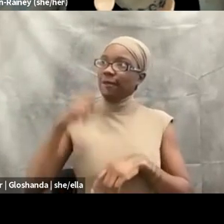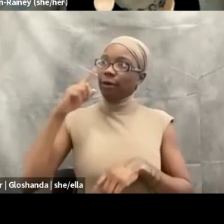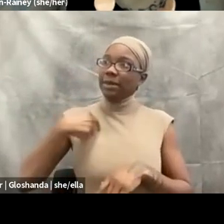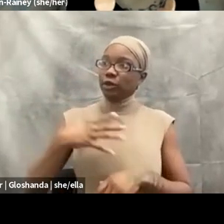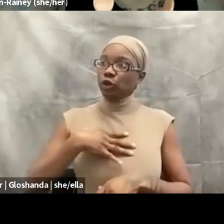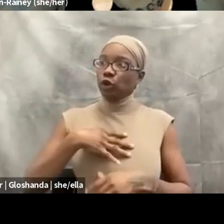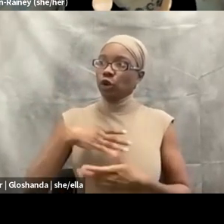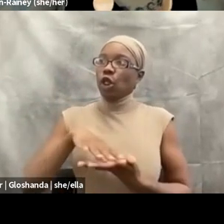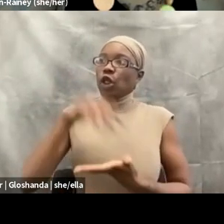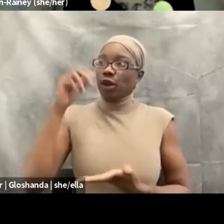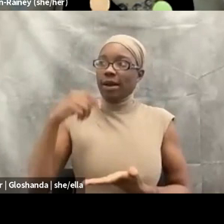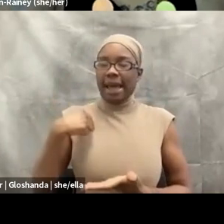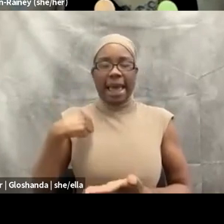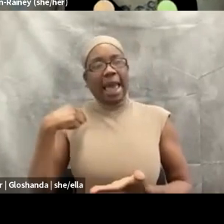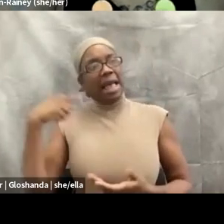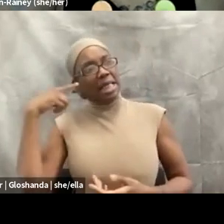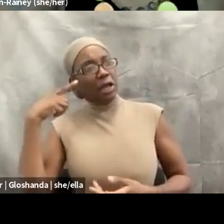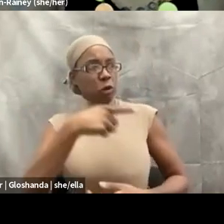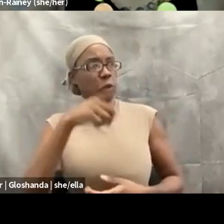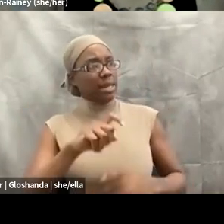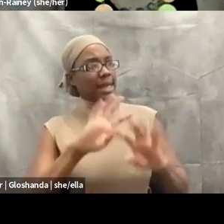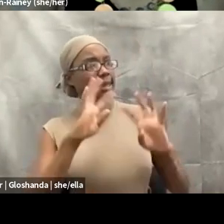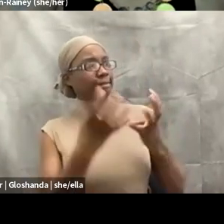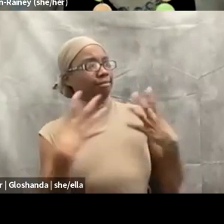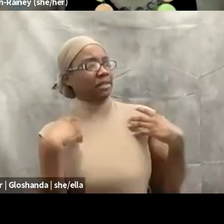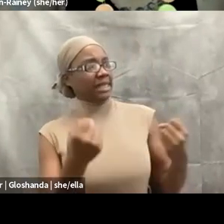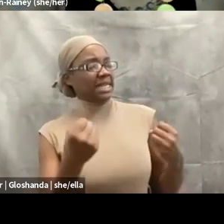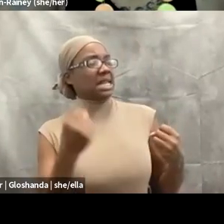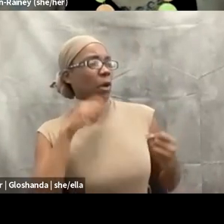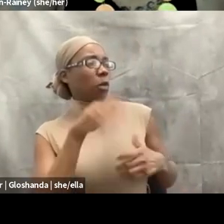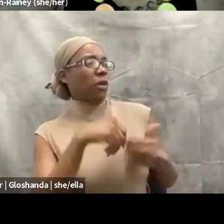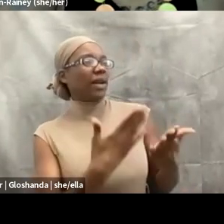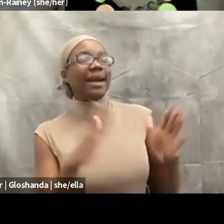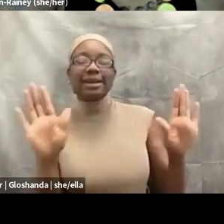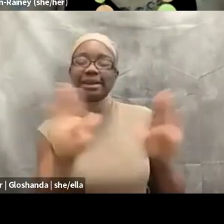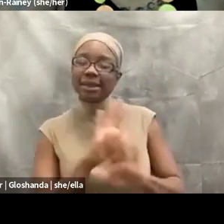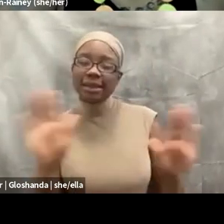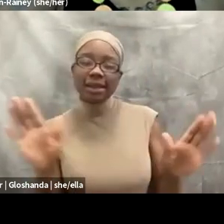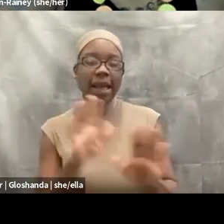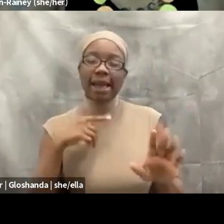a healing circle. Let me provide, but more of like, who is it, who's asking me to do this and why?